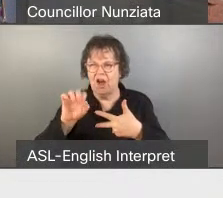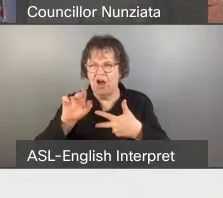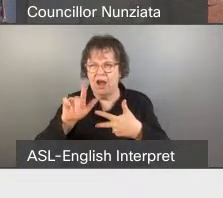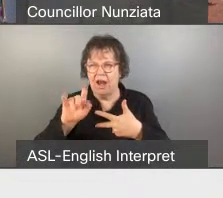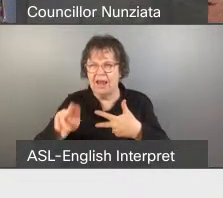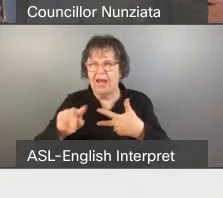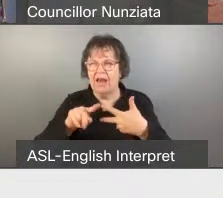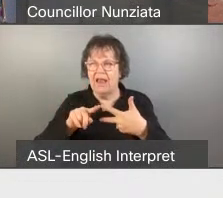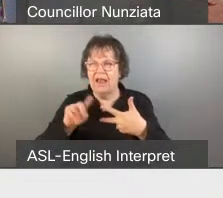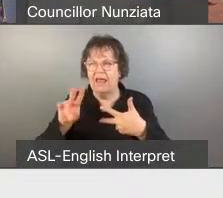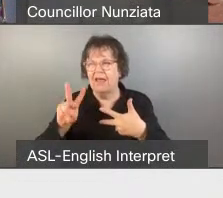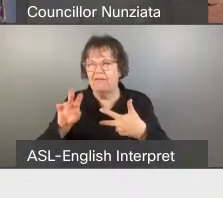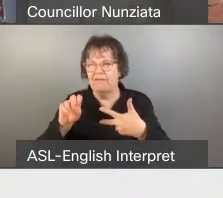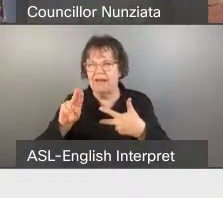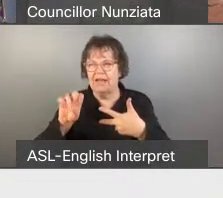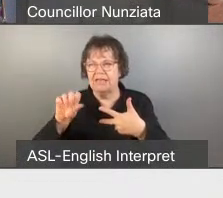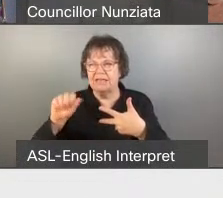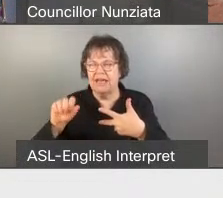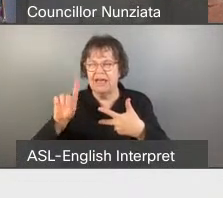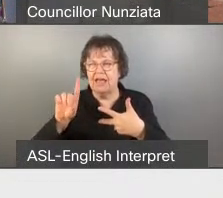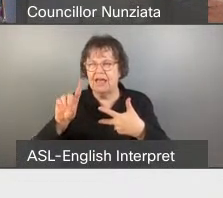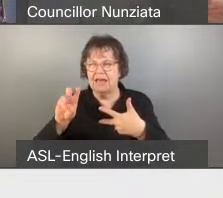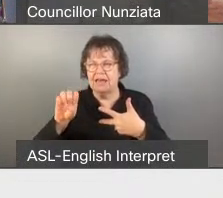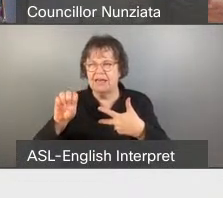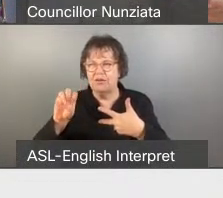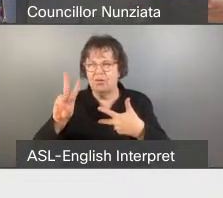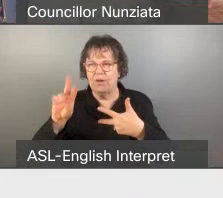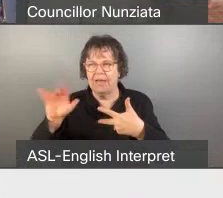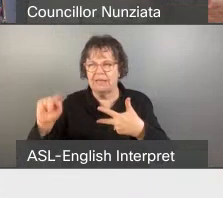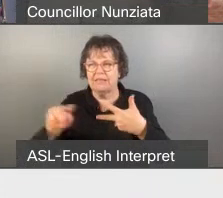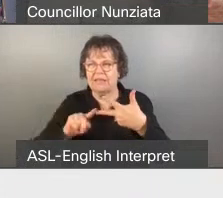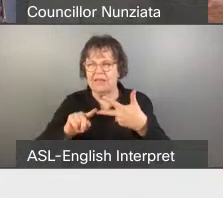Anasis. Maria, are you with us?